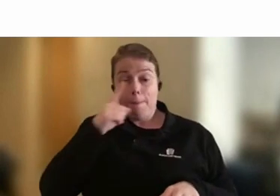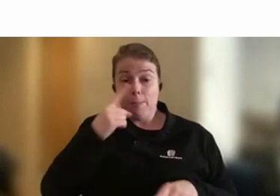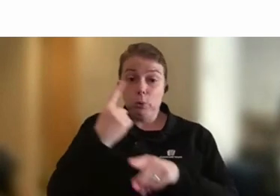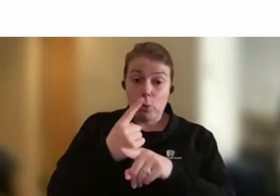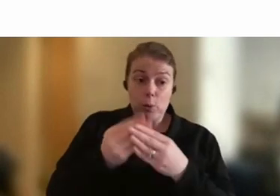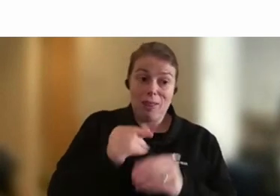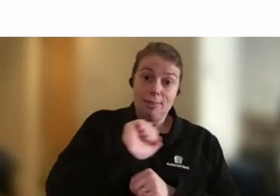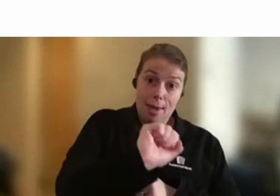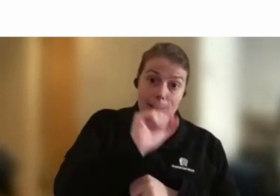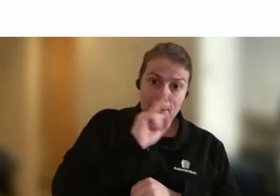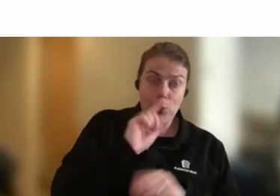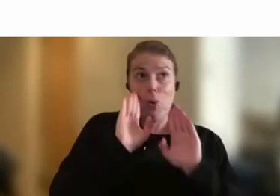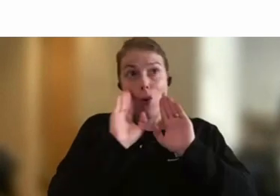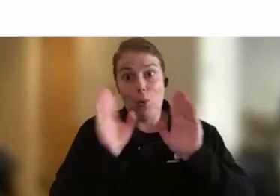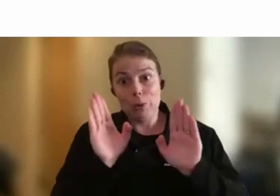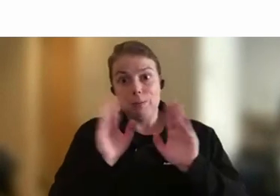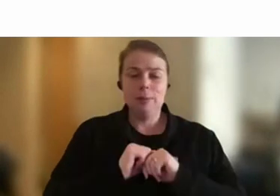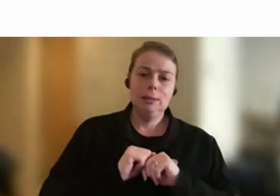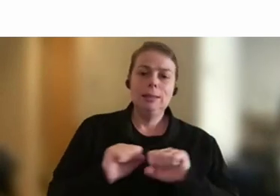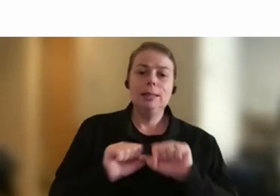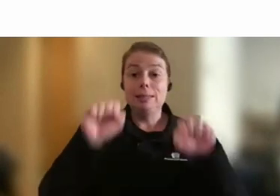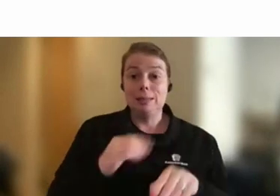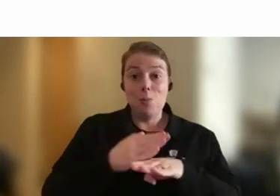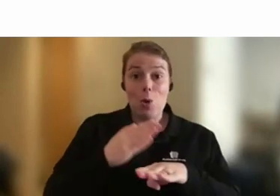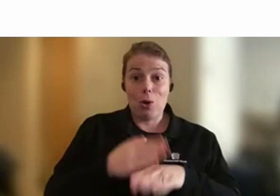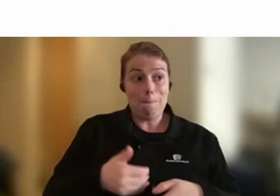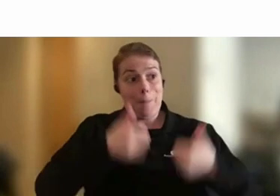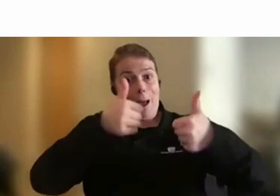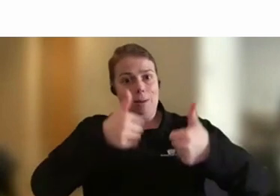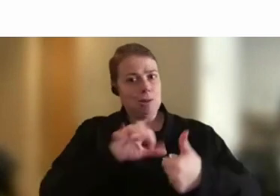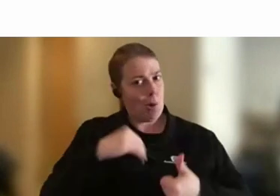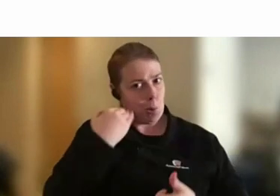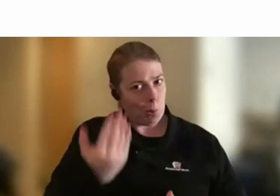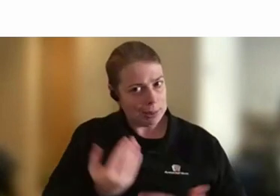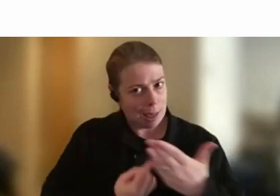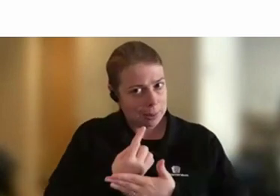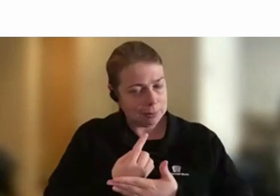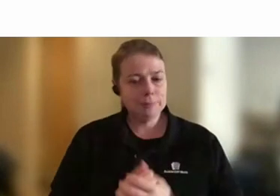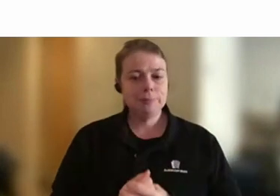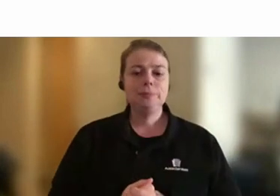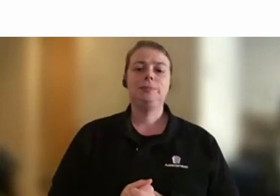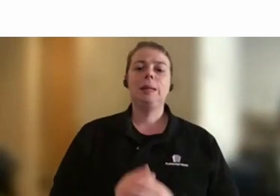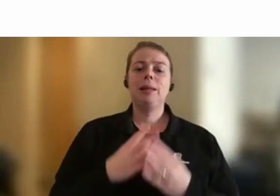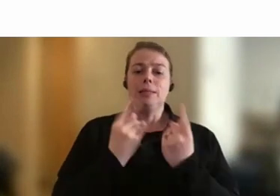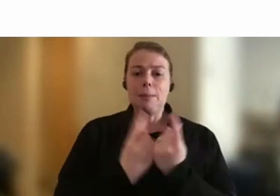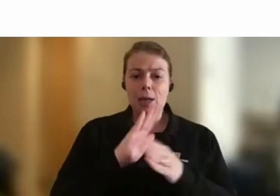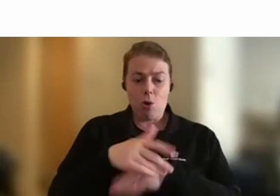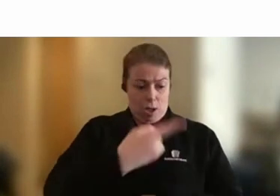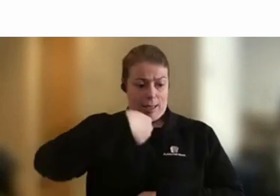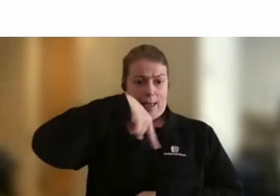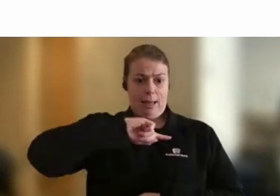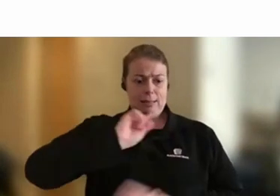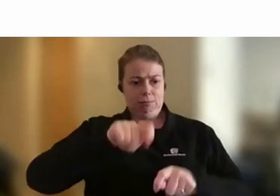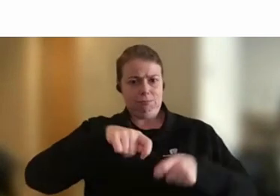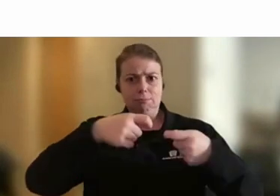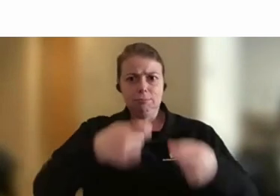System working. Not always the case though, right? And so there is something about all of us contributing to those